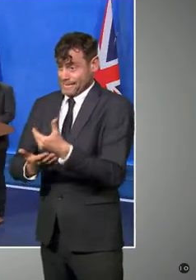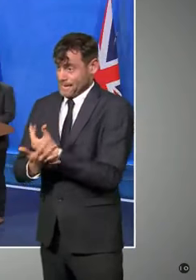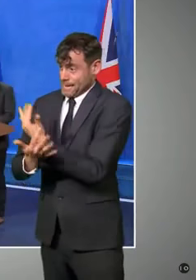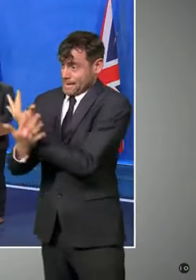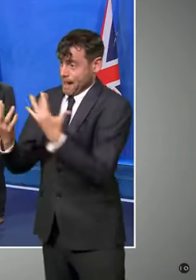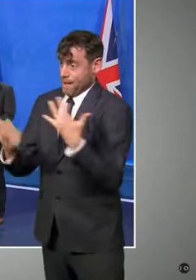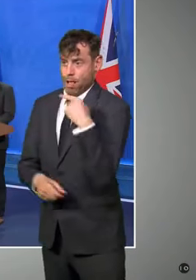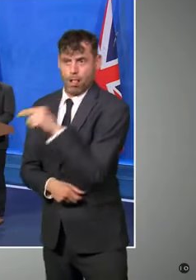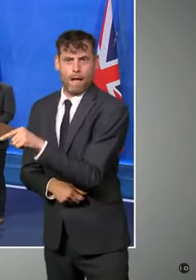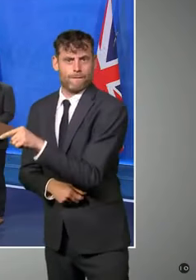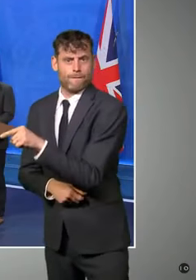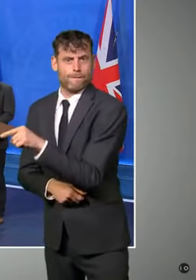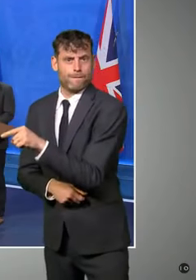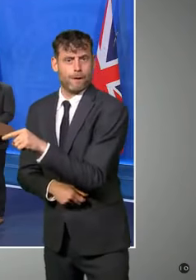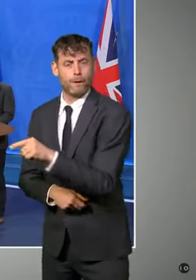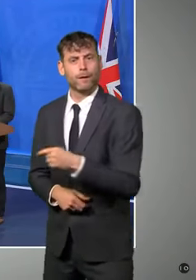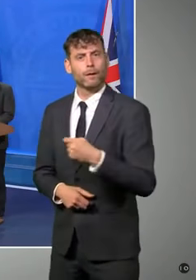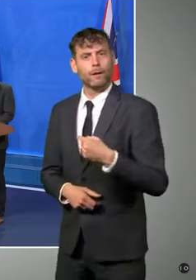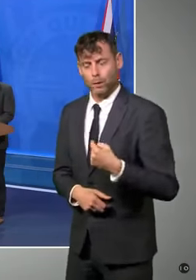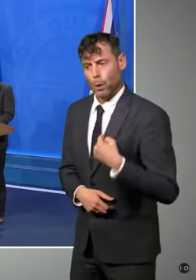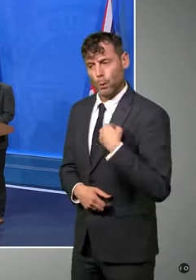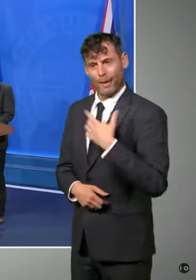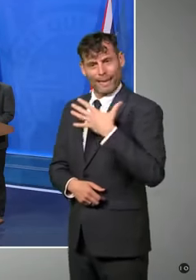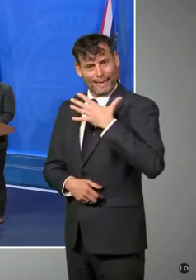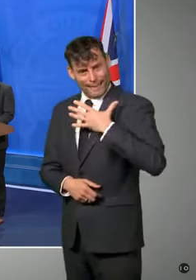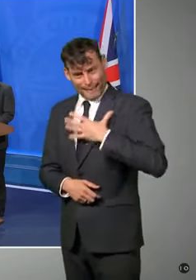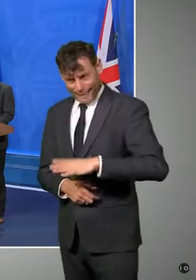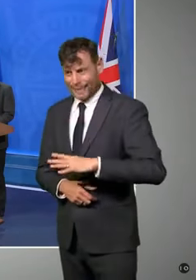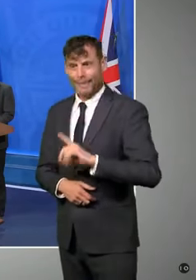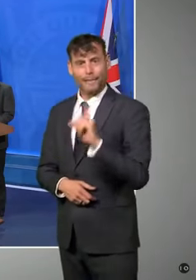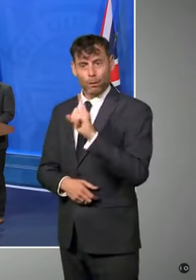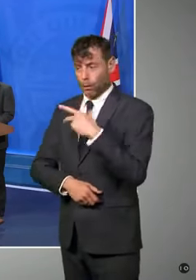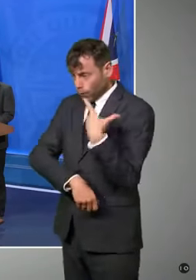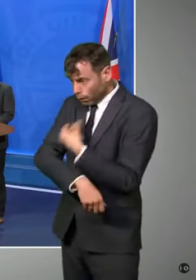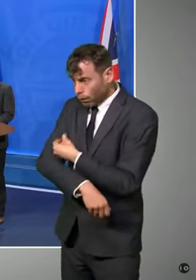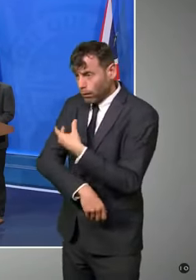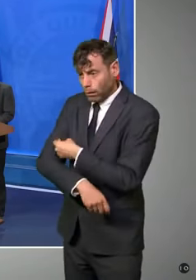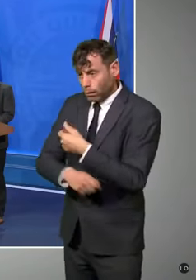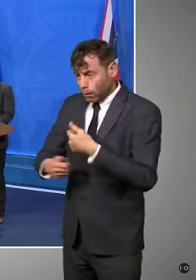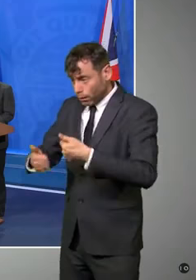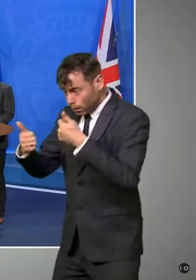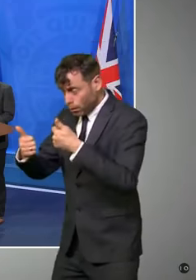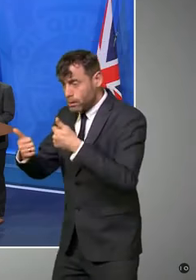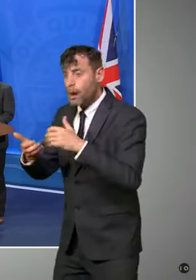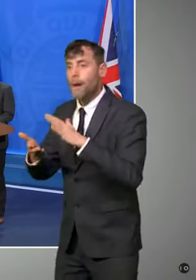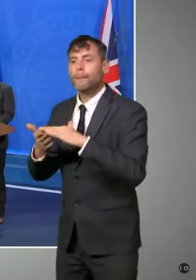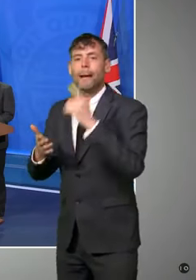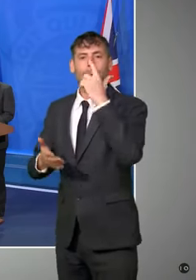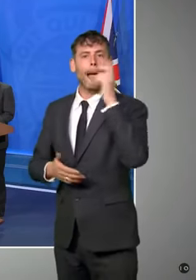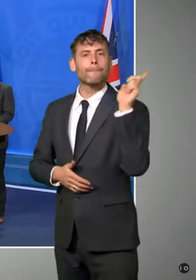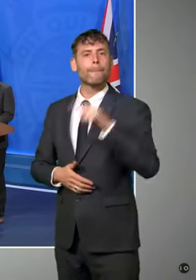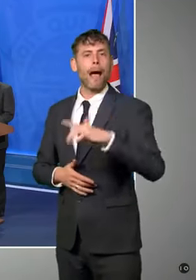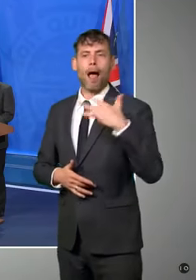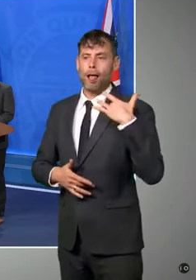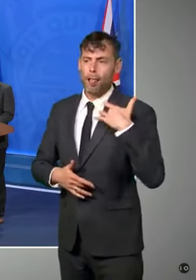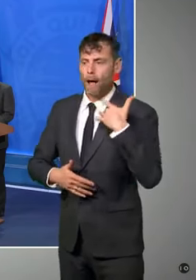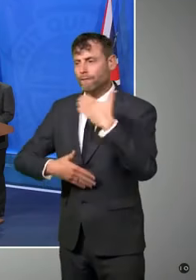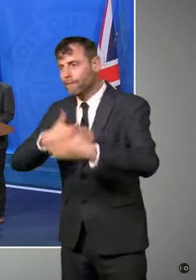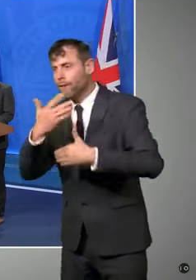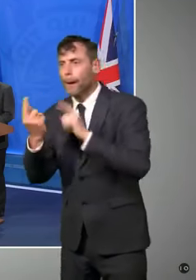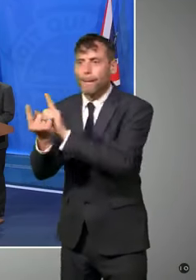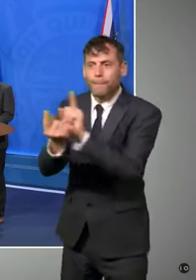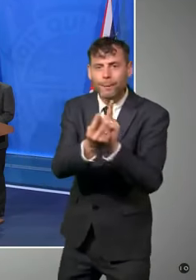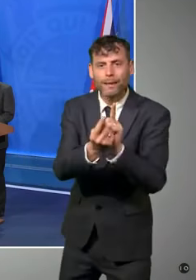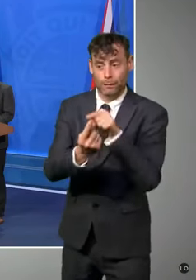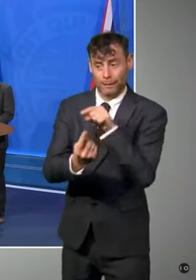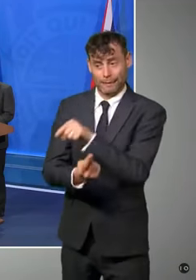us back to the lives that we love and that we miss so much. I also said at this press conference two months ago that it wasn't too late